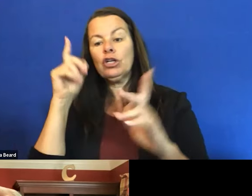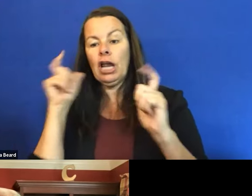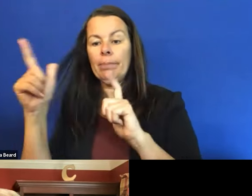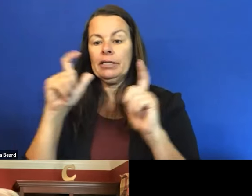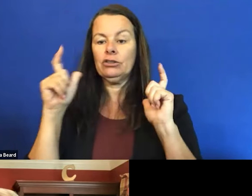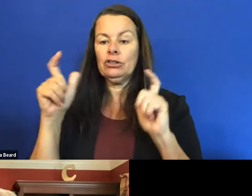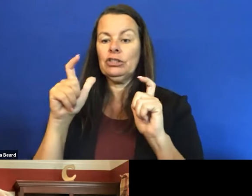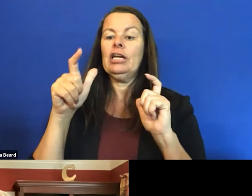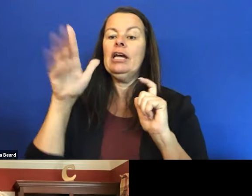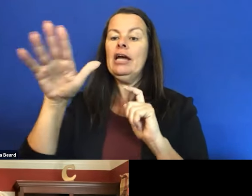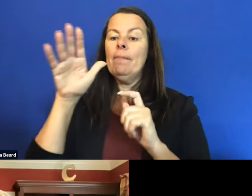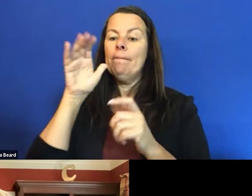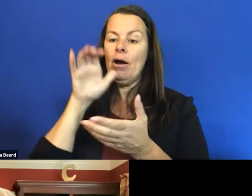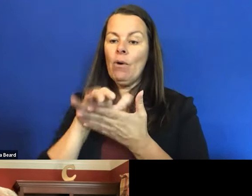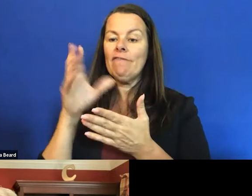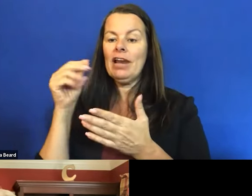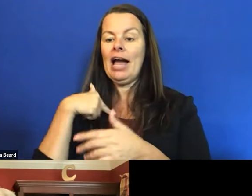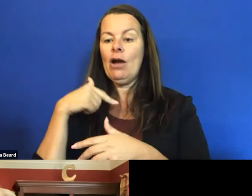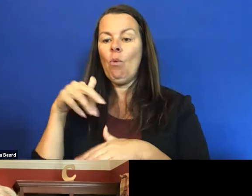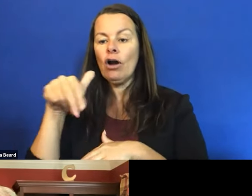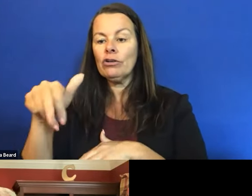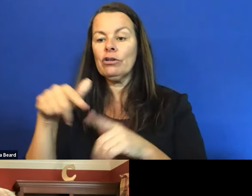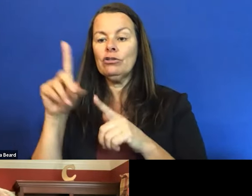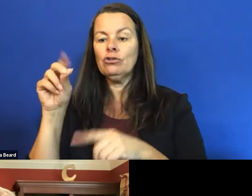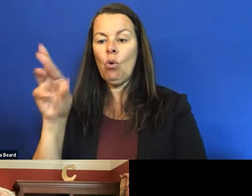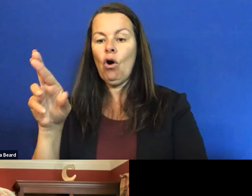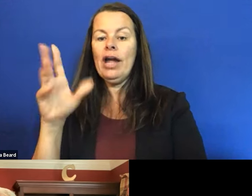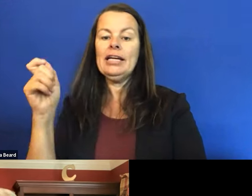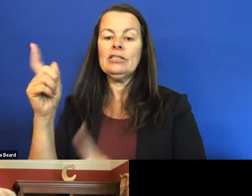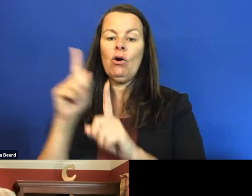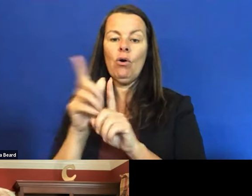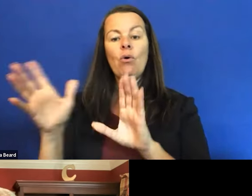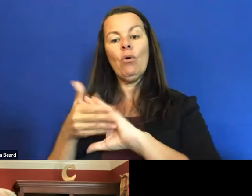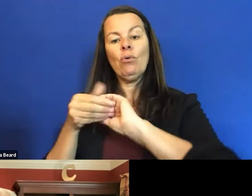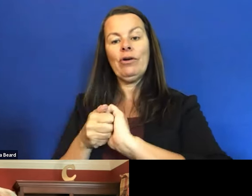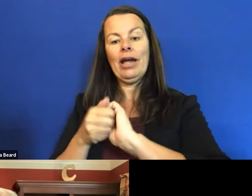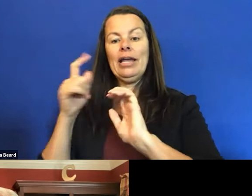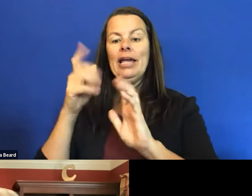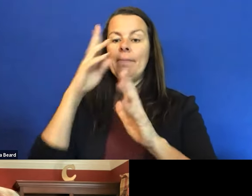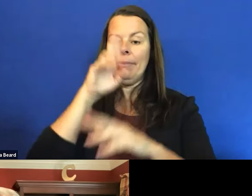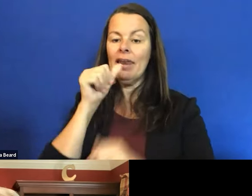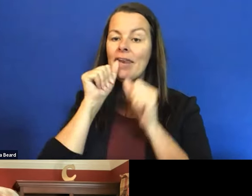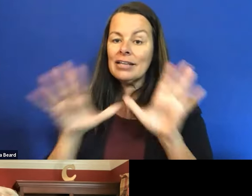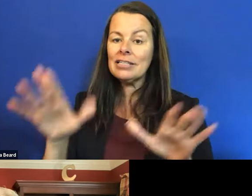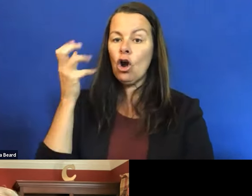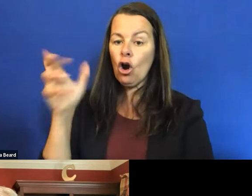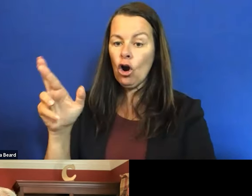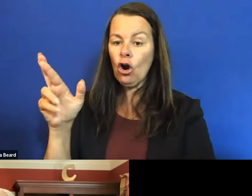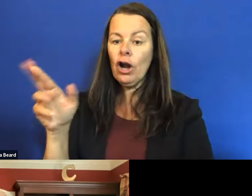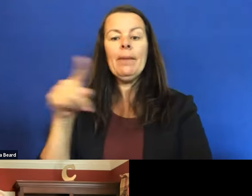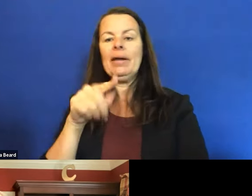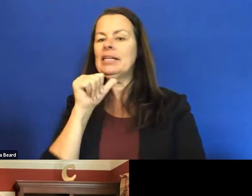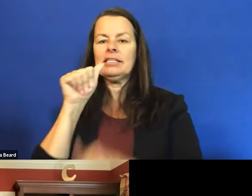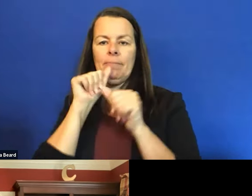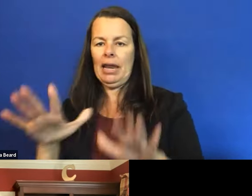turns around and blesses her. He turns to me and does not bless me. As a Catholic, that's not something that you want to see happen,